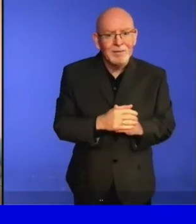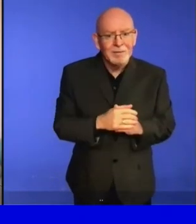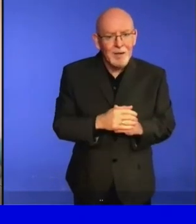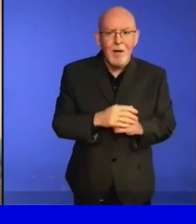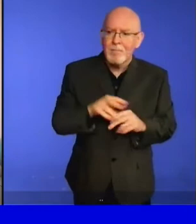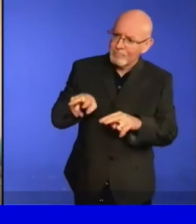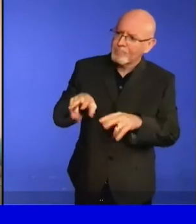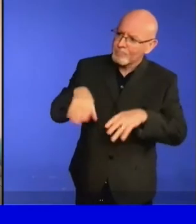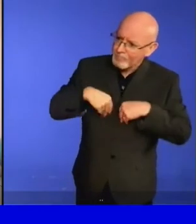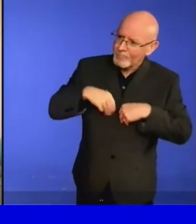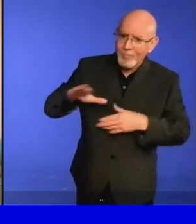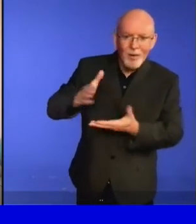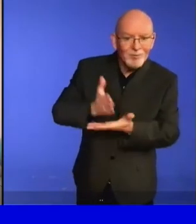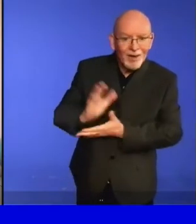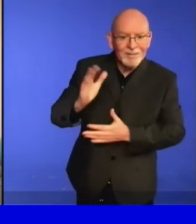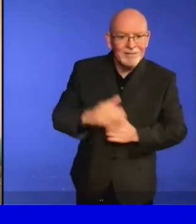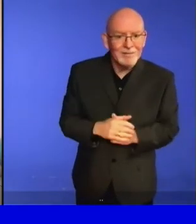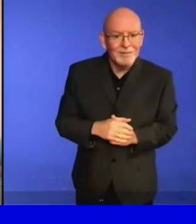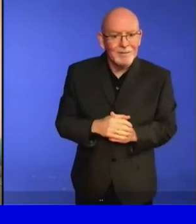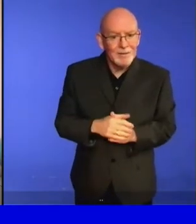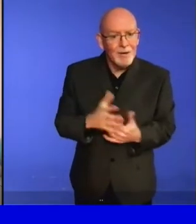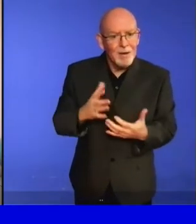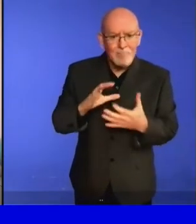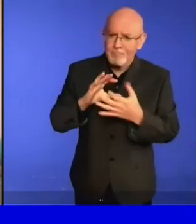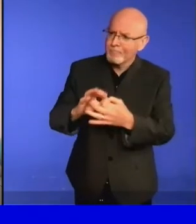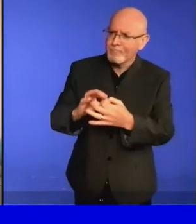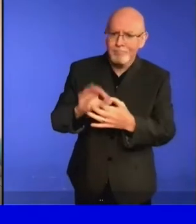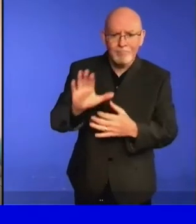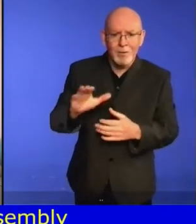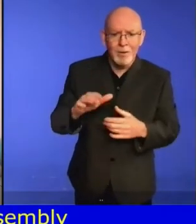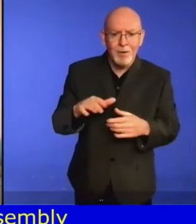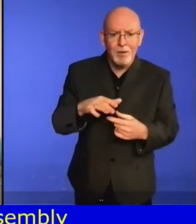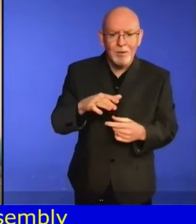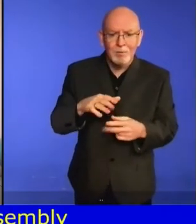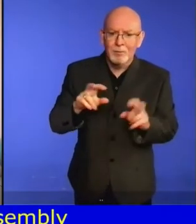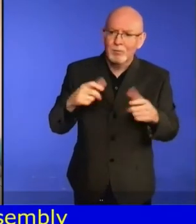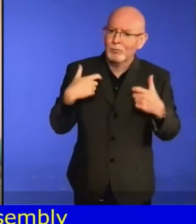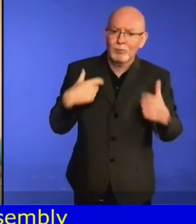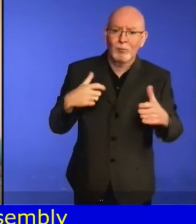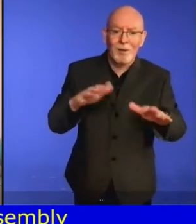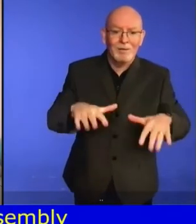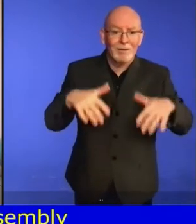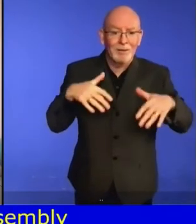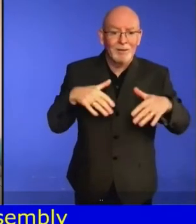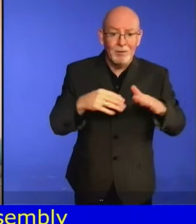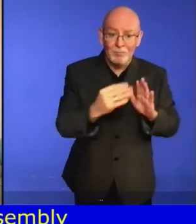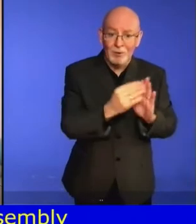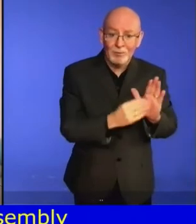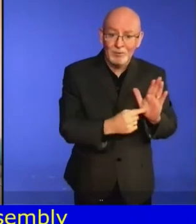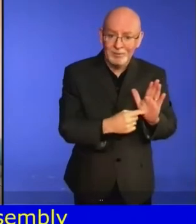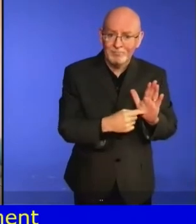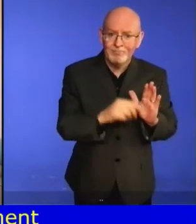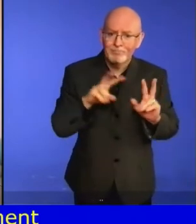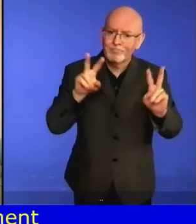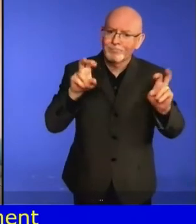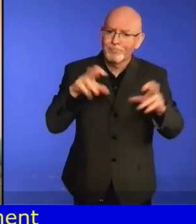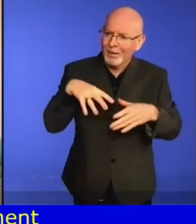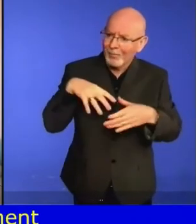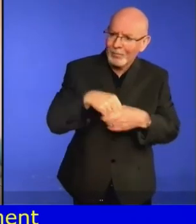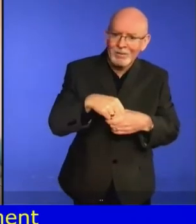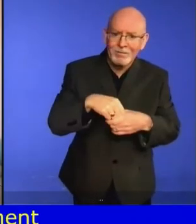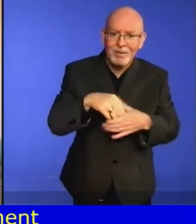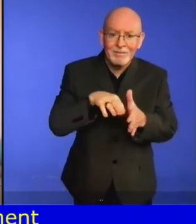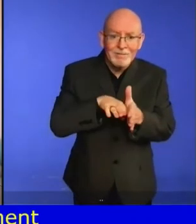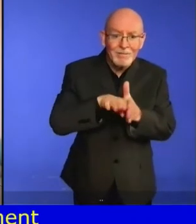with disabilities, passed recently on the 3rd of November. What is required is clear guidance for women